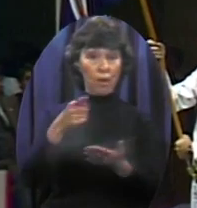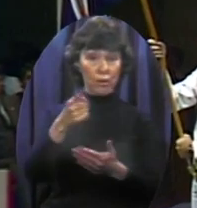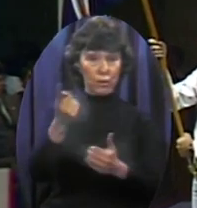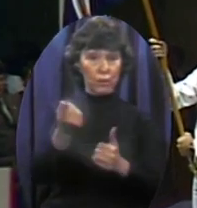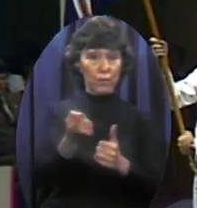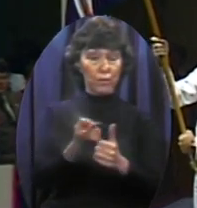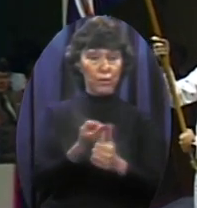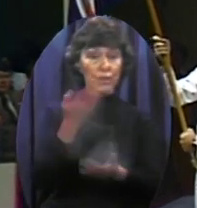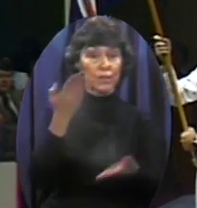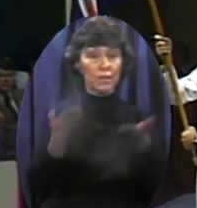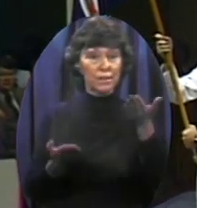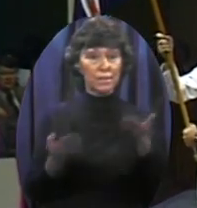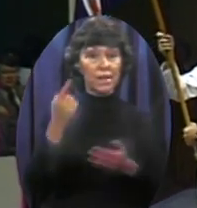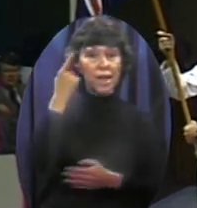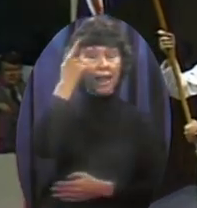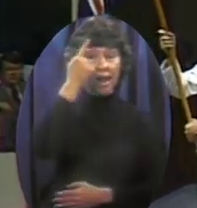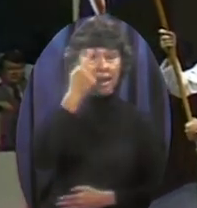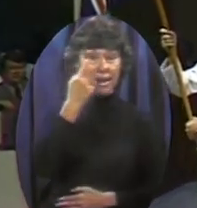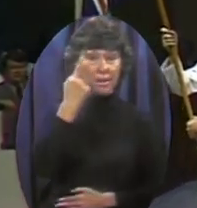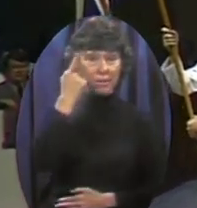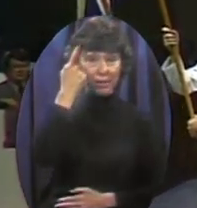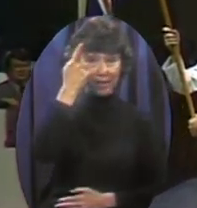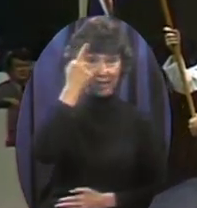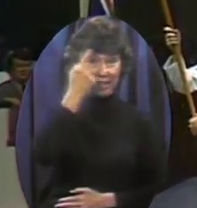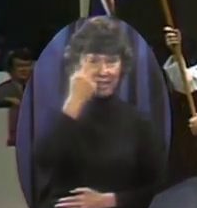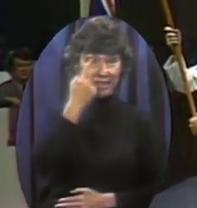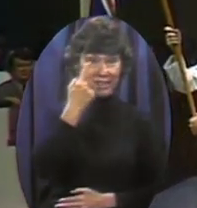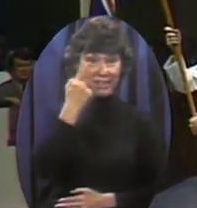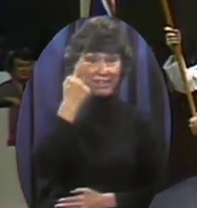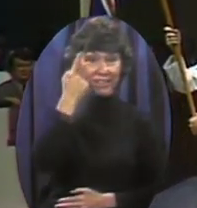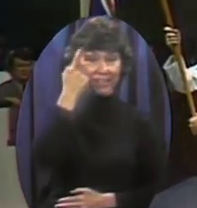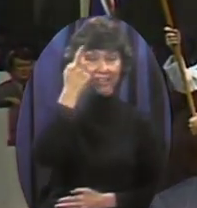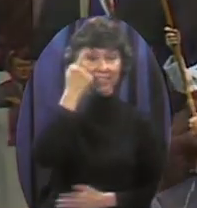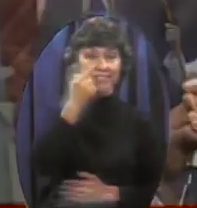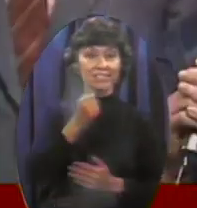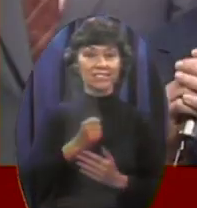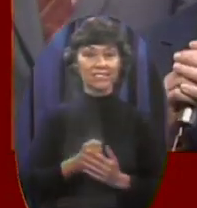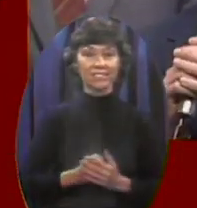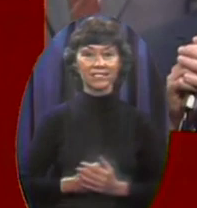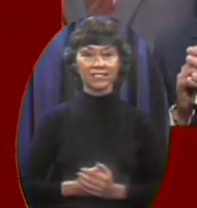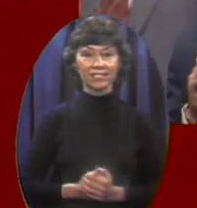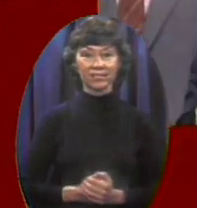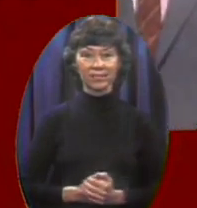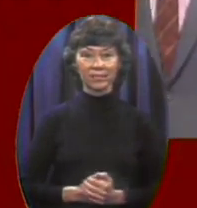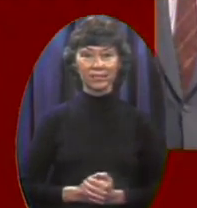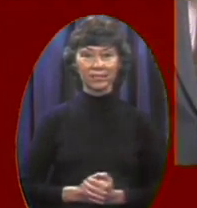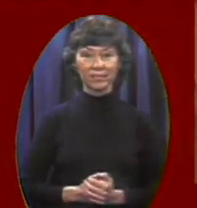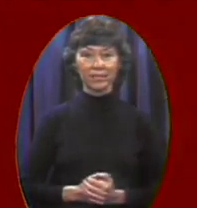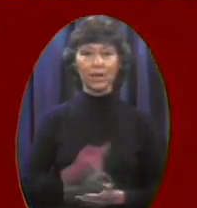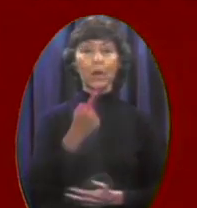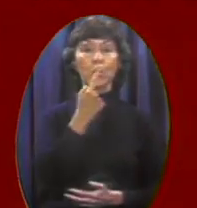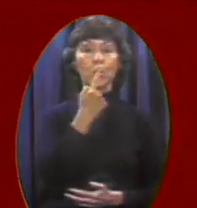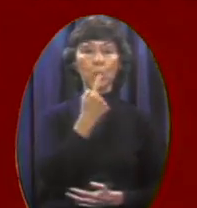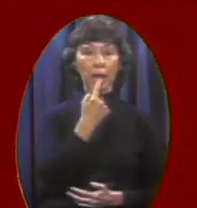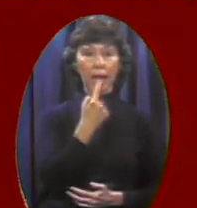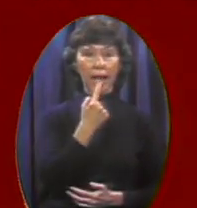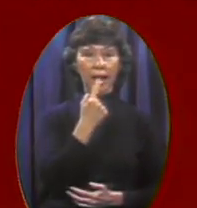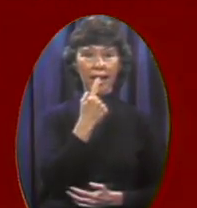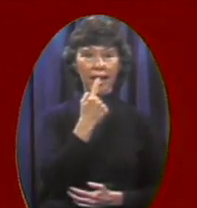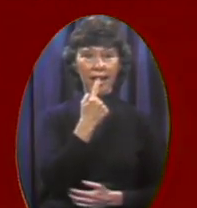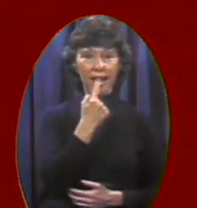may appear ¶ ¶ Red